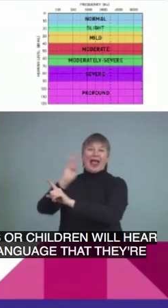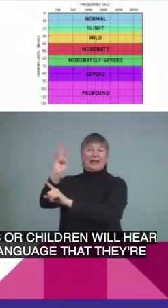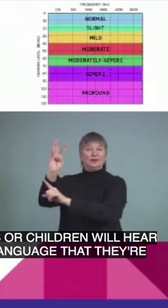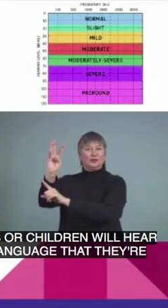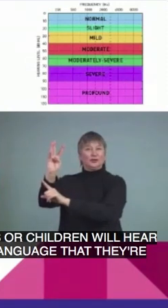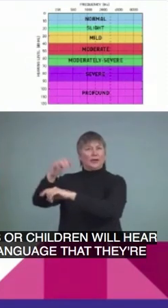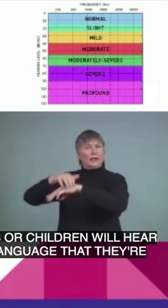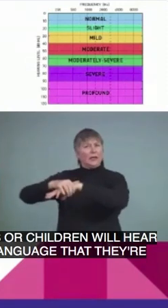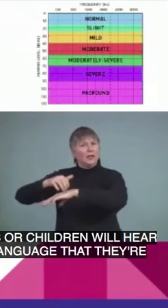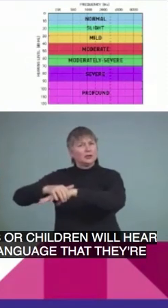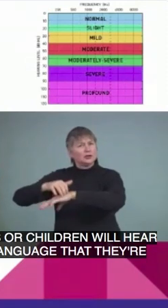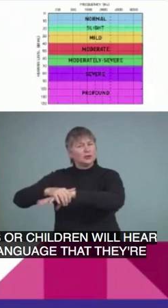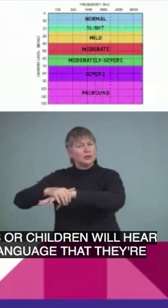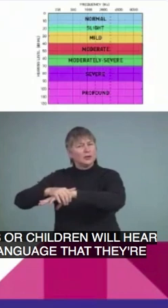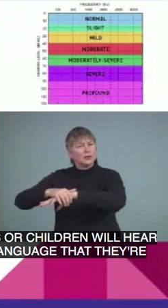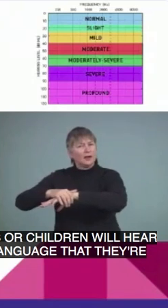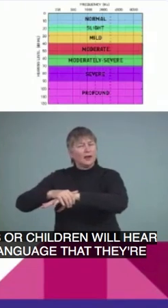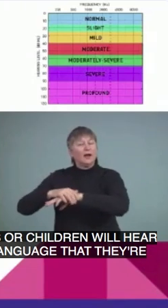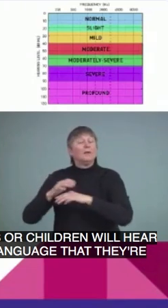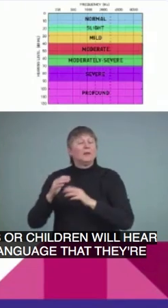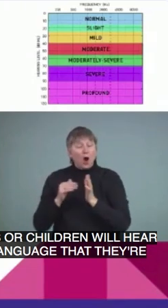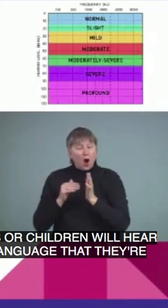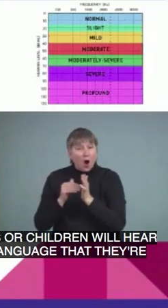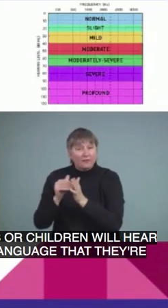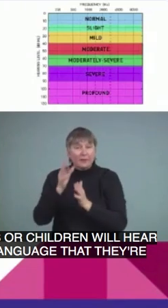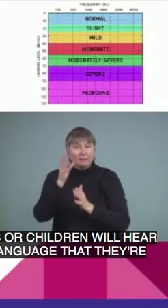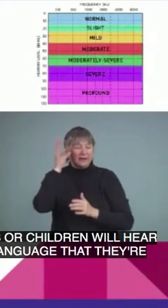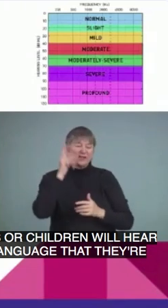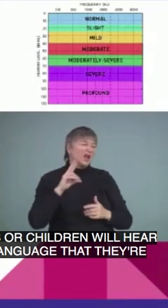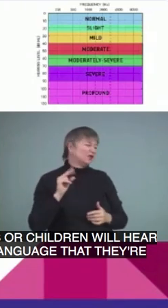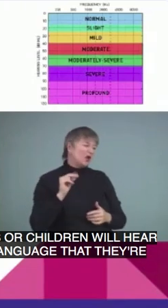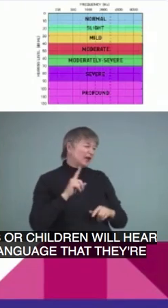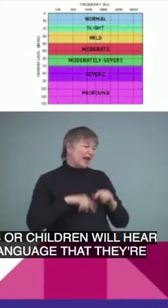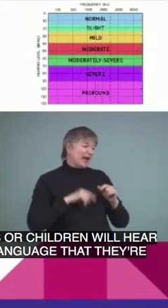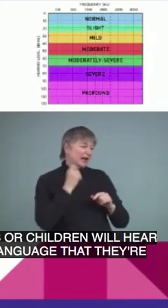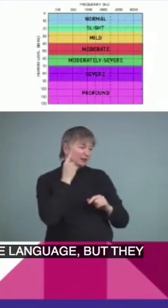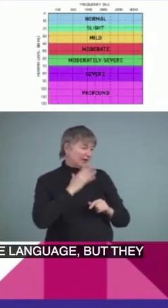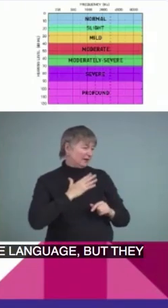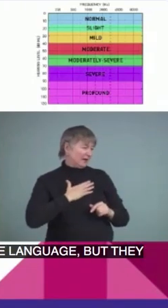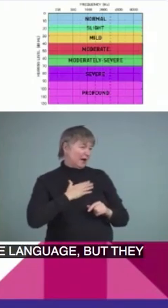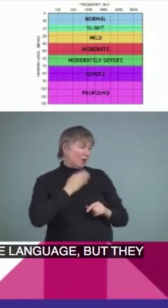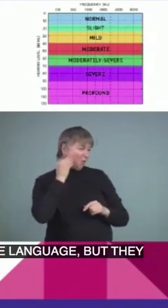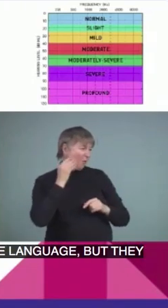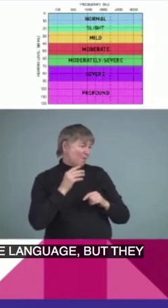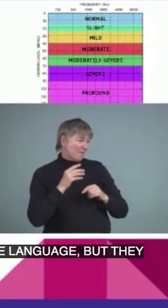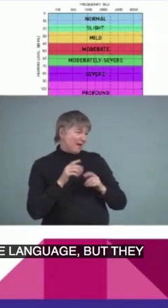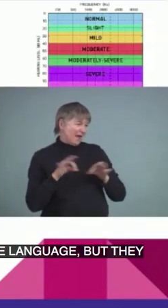home language. But they have a lot of language. They'll probably have really well developed BICs